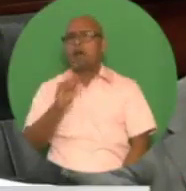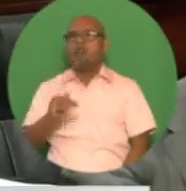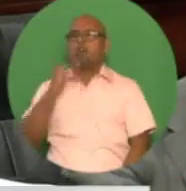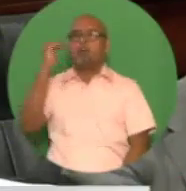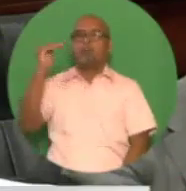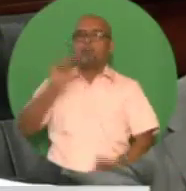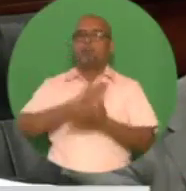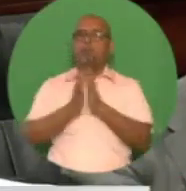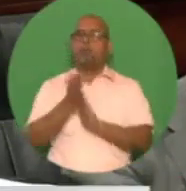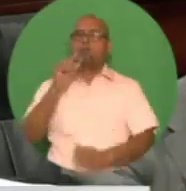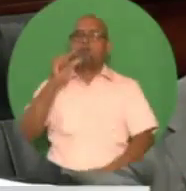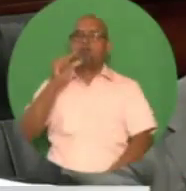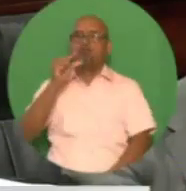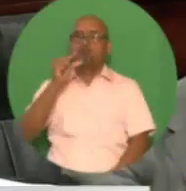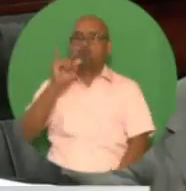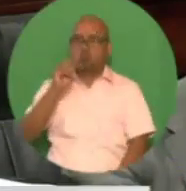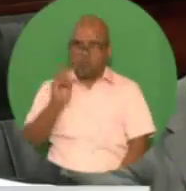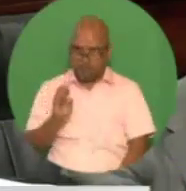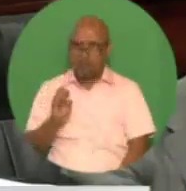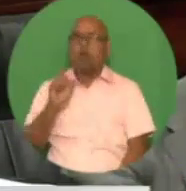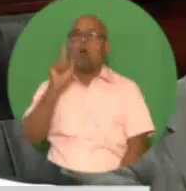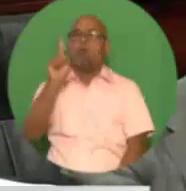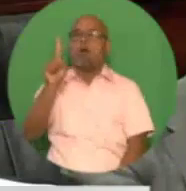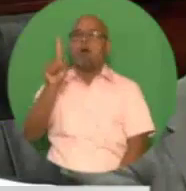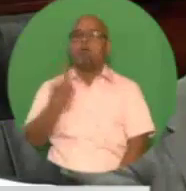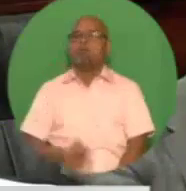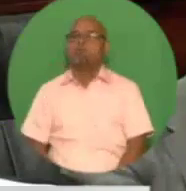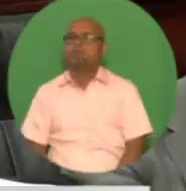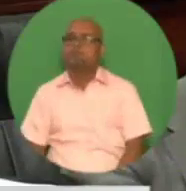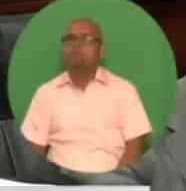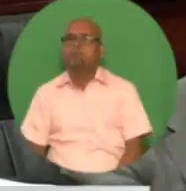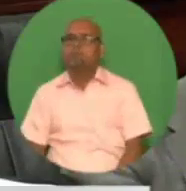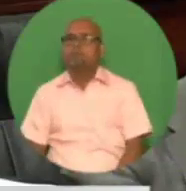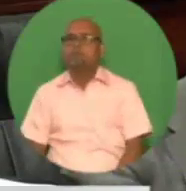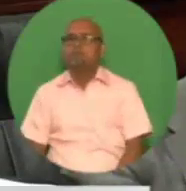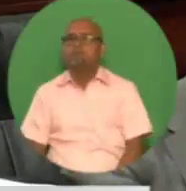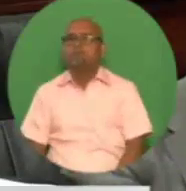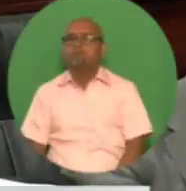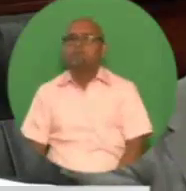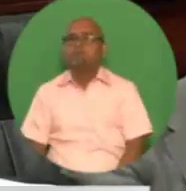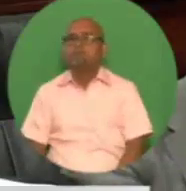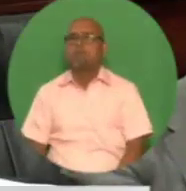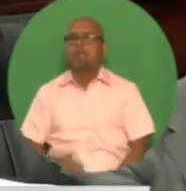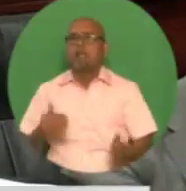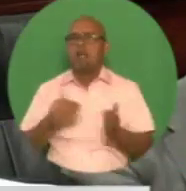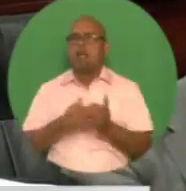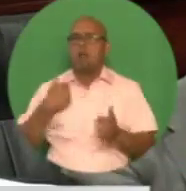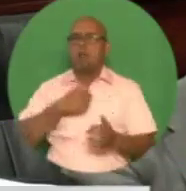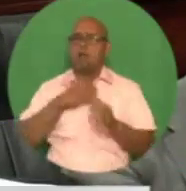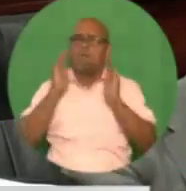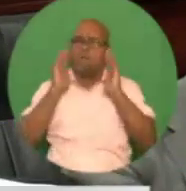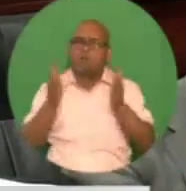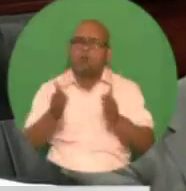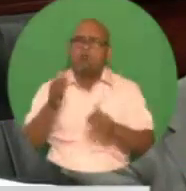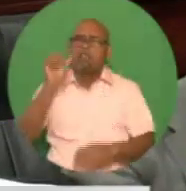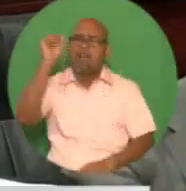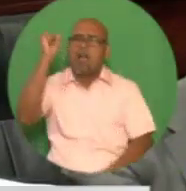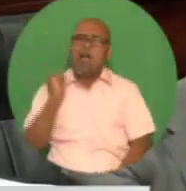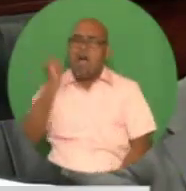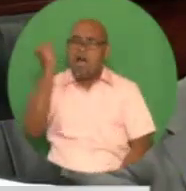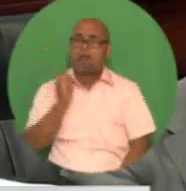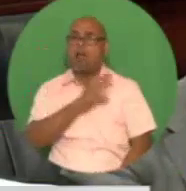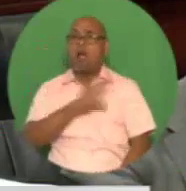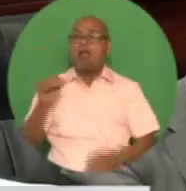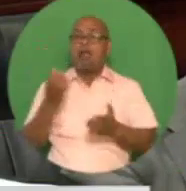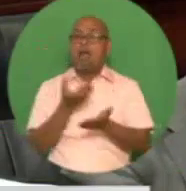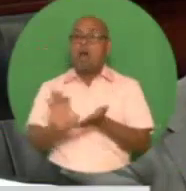betting. Madam Speaker, the regulatory framework for gambling, gaming, and betting is long overdue. As reported